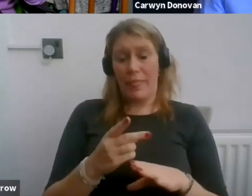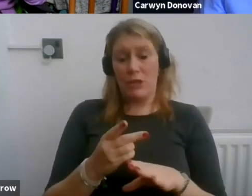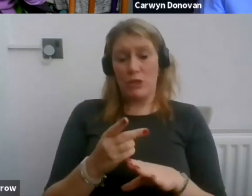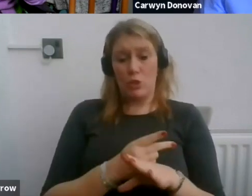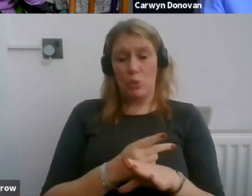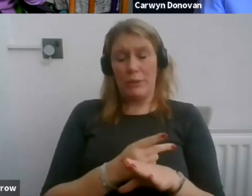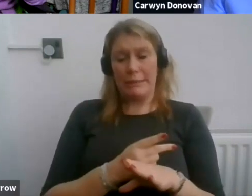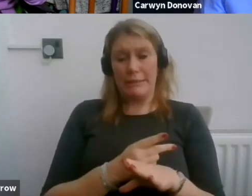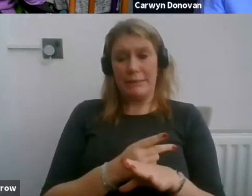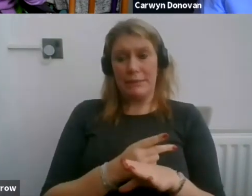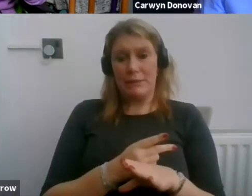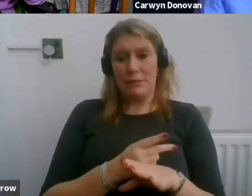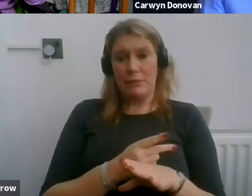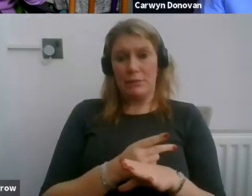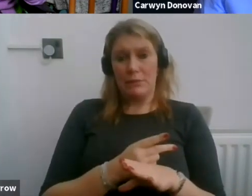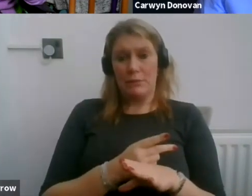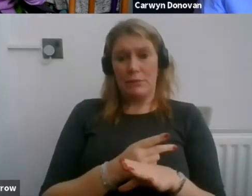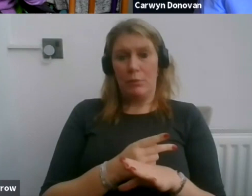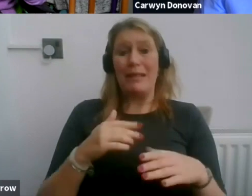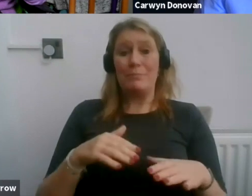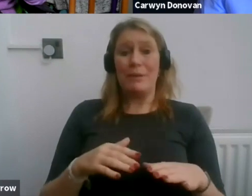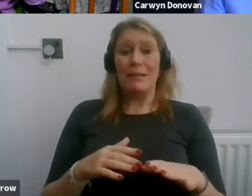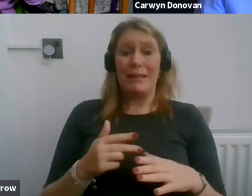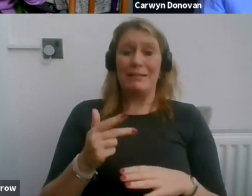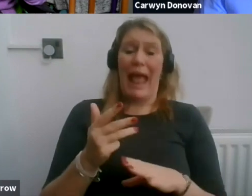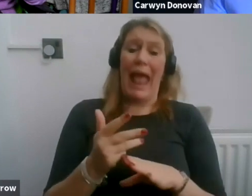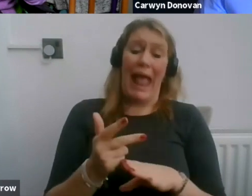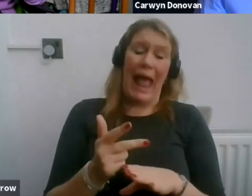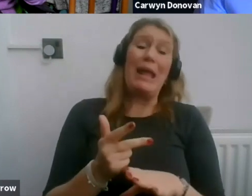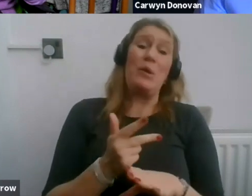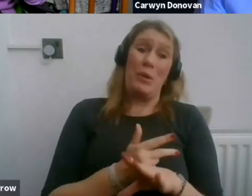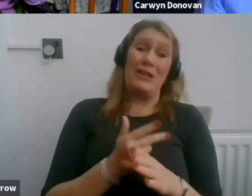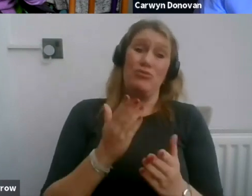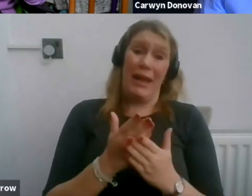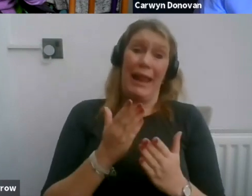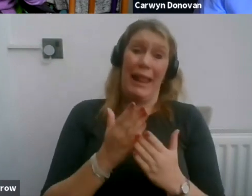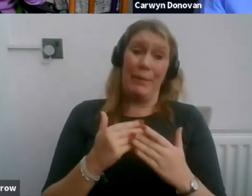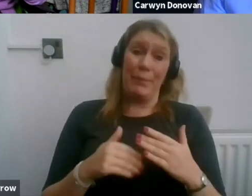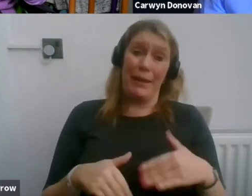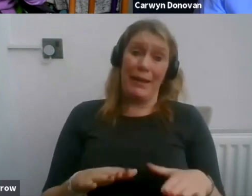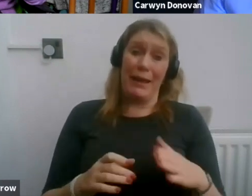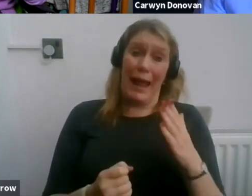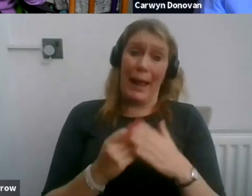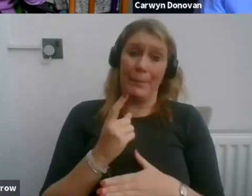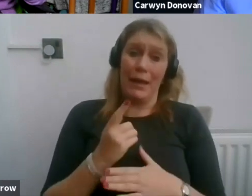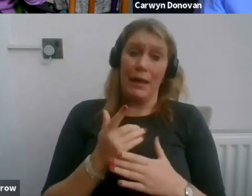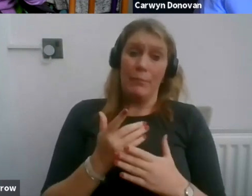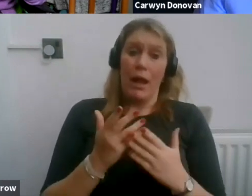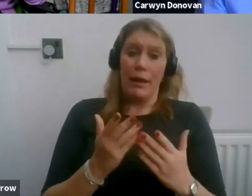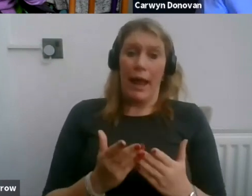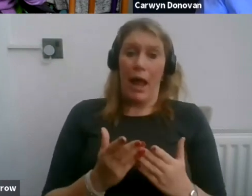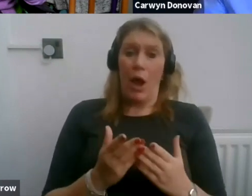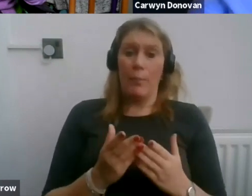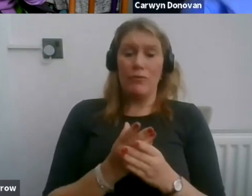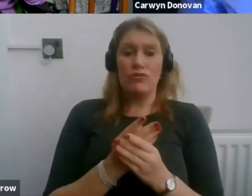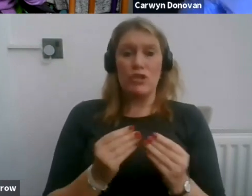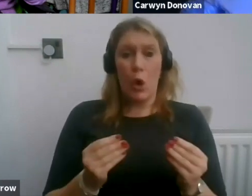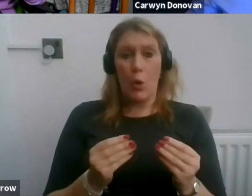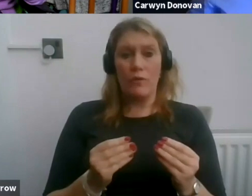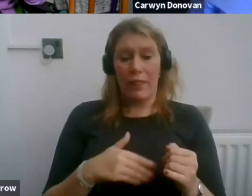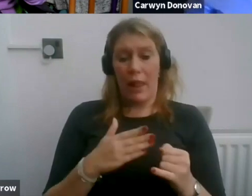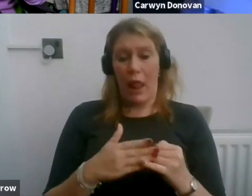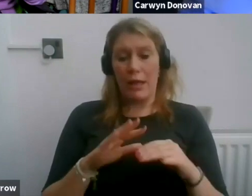or rather, it's been going on for nearly eight weeks now and has been resolved within the last 10 days.